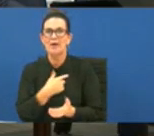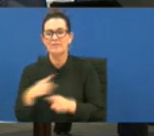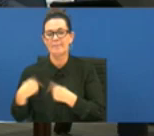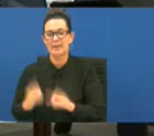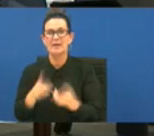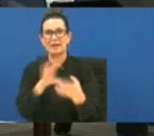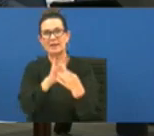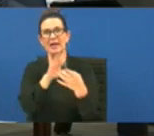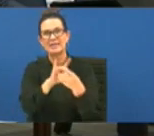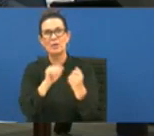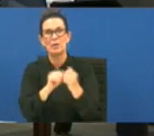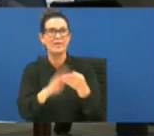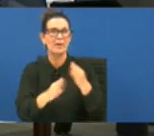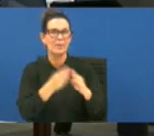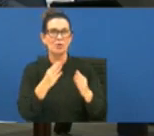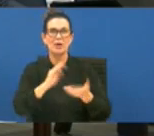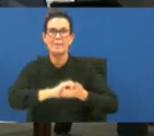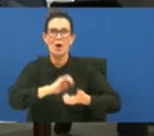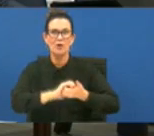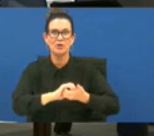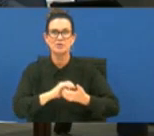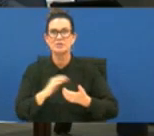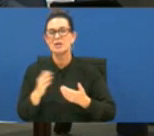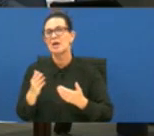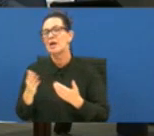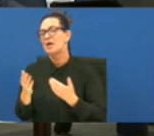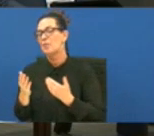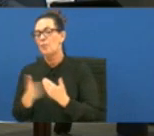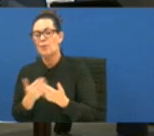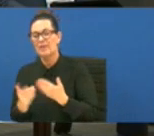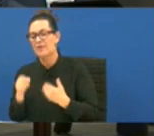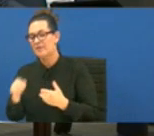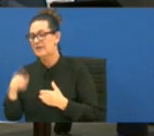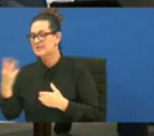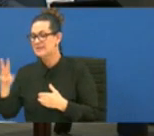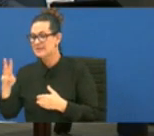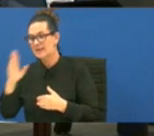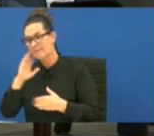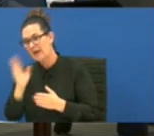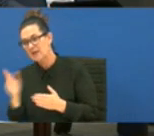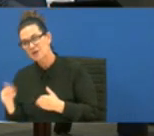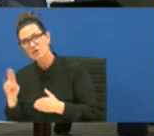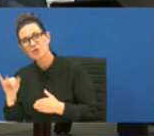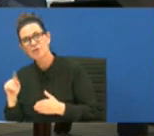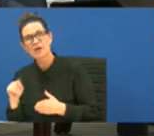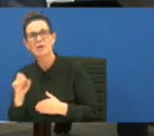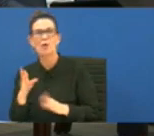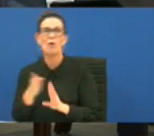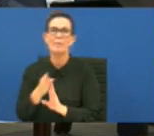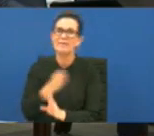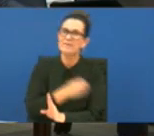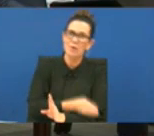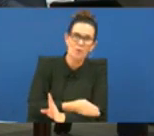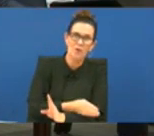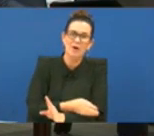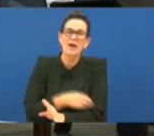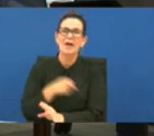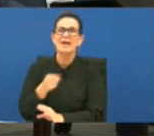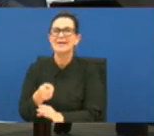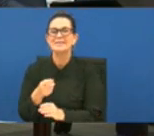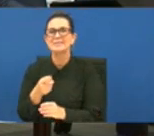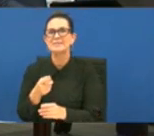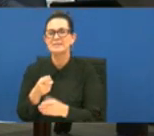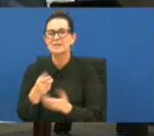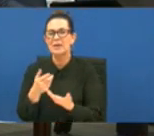partners whether that is after our 16 bed unit whether that is before our 16 bed unit it is creating that